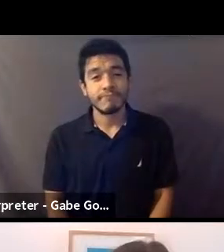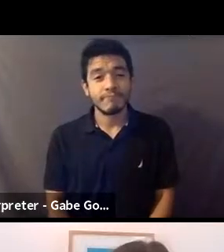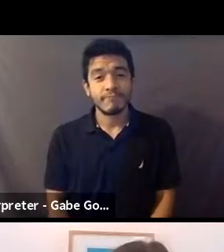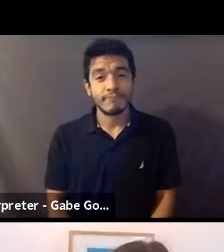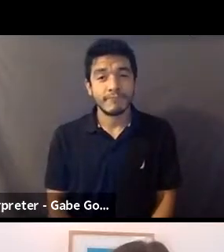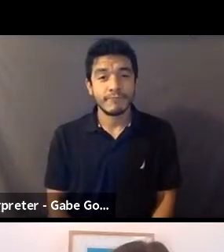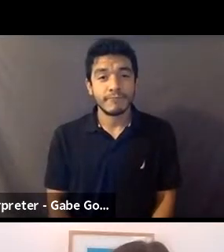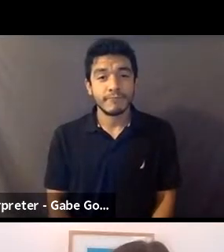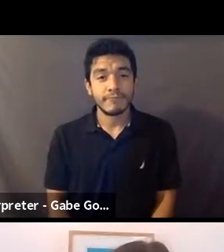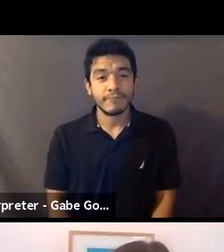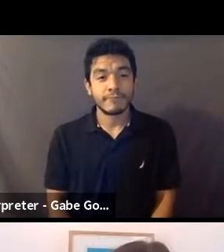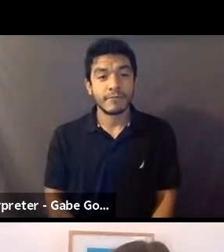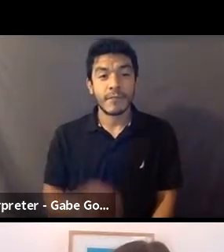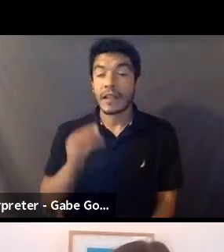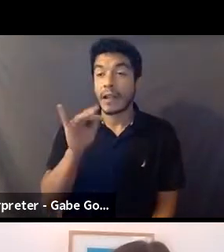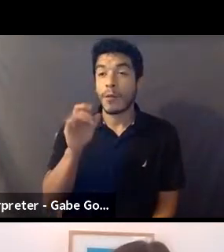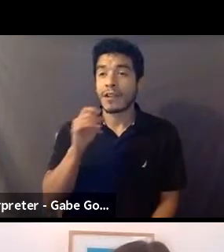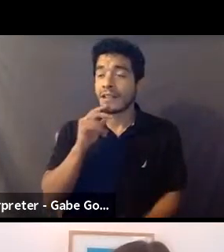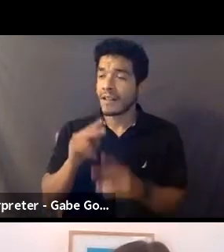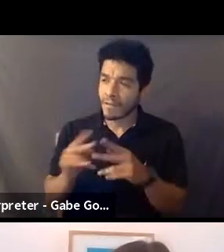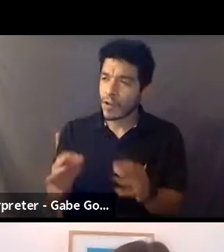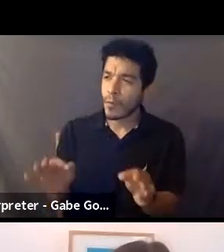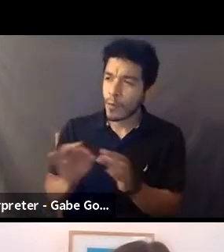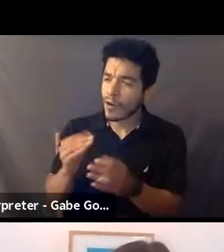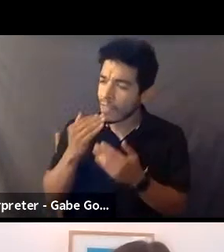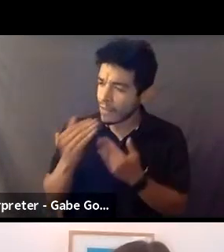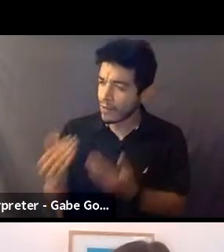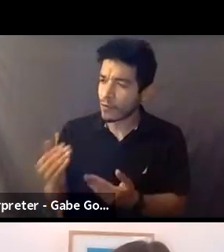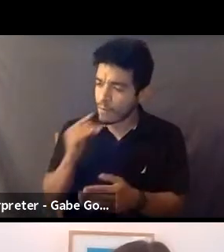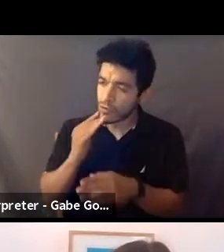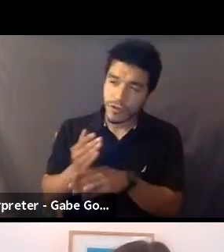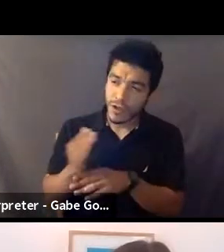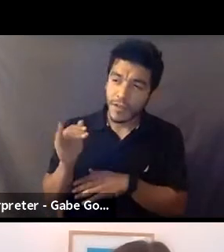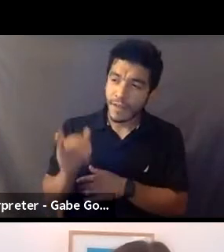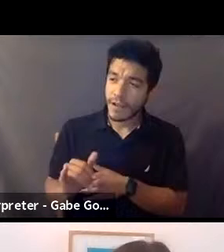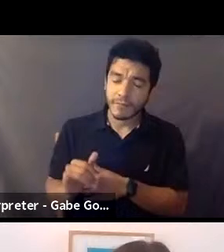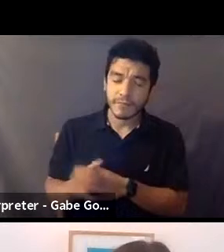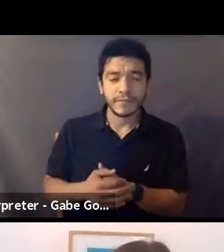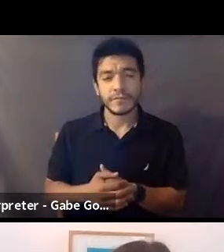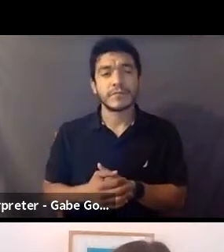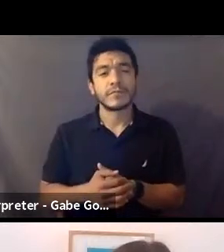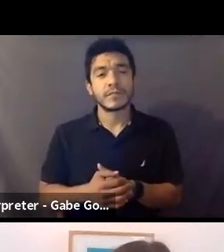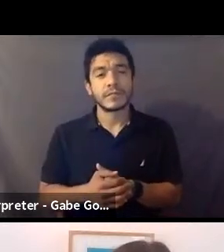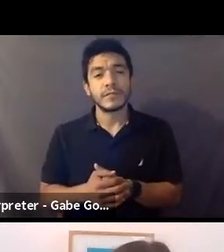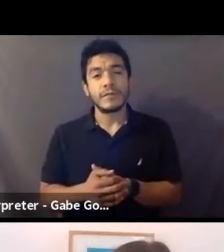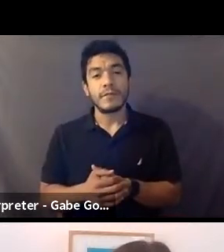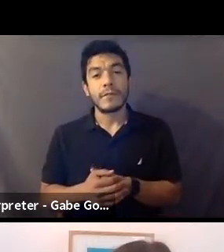Very important, David. I'm so glad that you were able to share that. I, I actually, um,